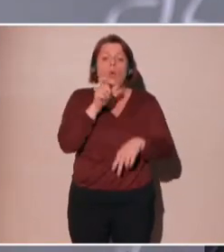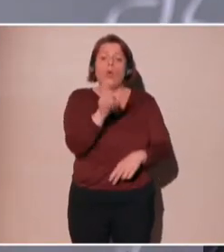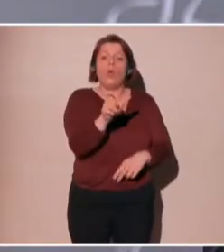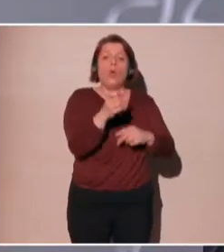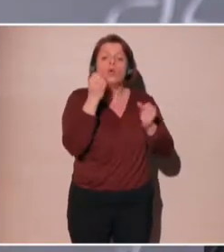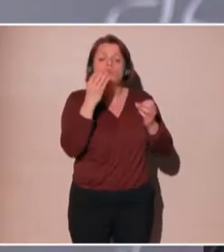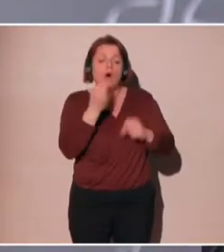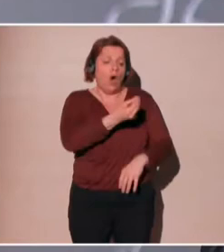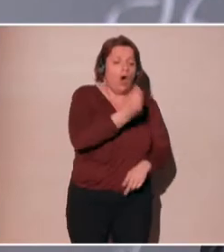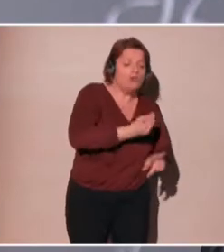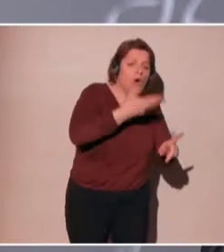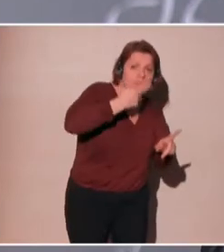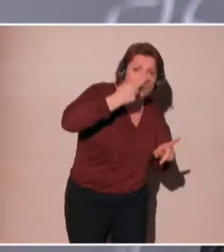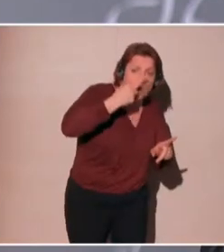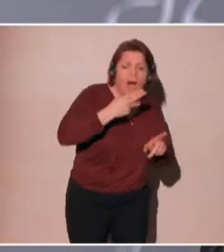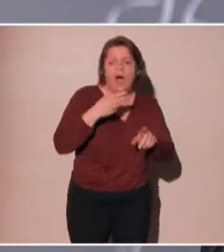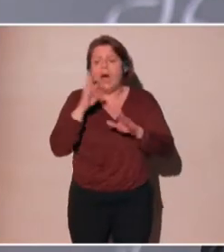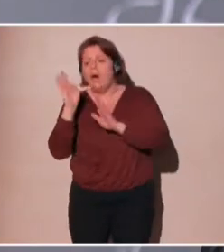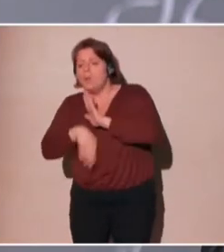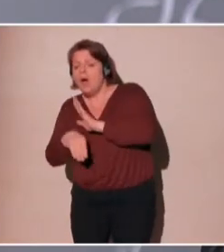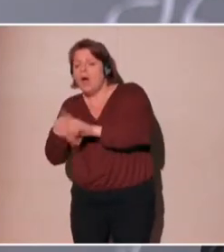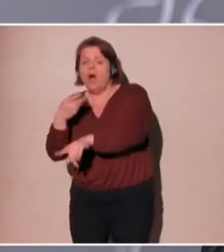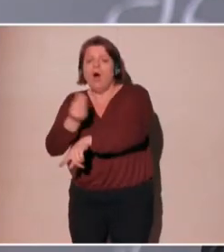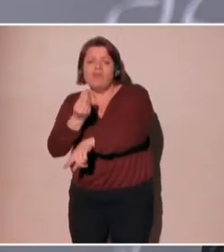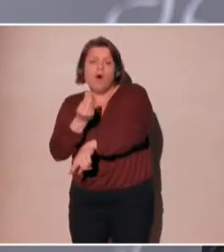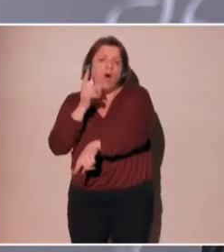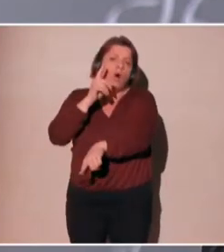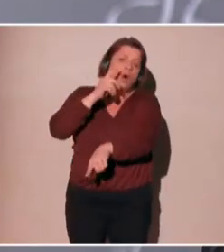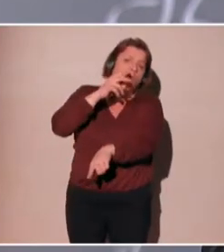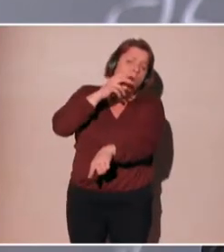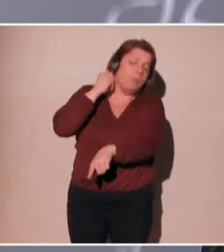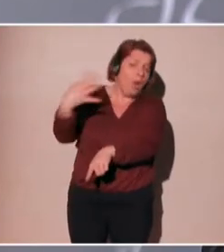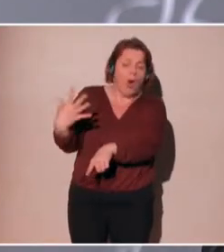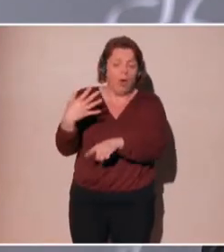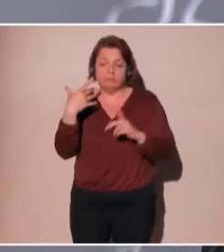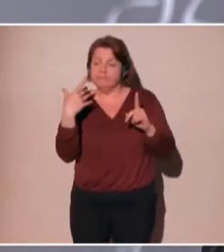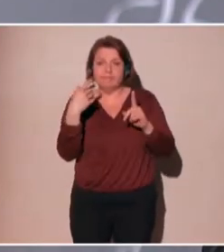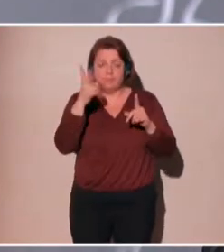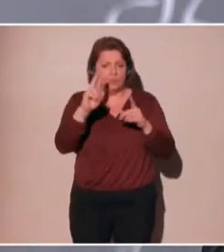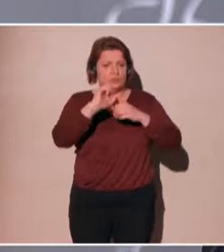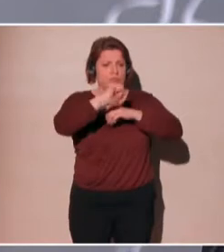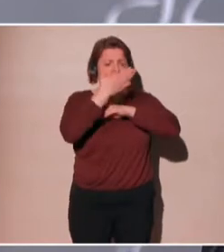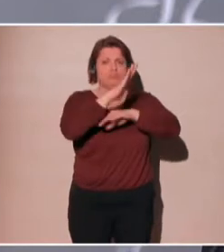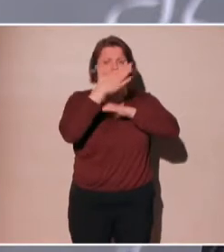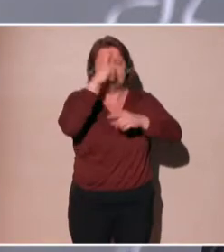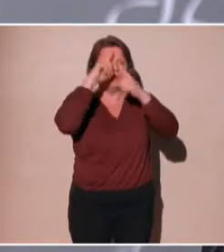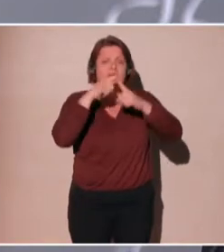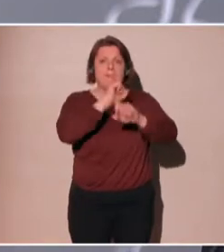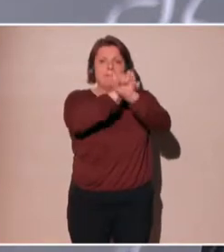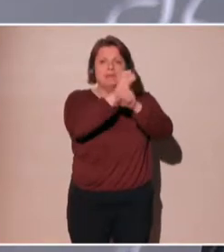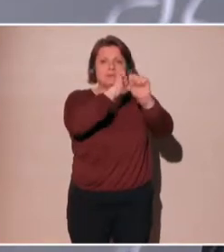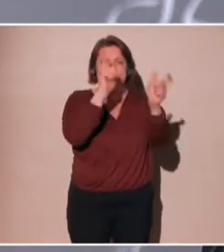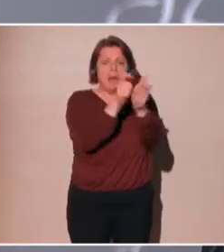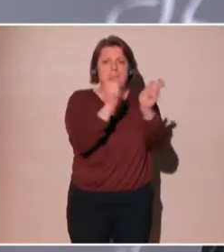that name had an arrest record. This put many blacks at a disadvantage